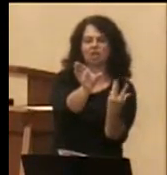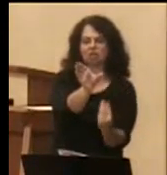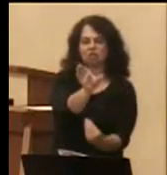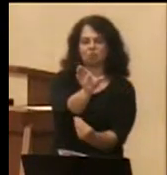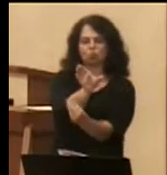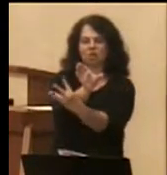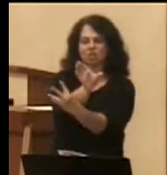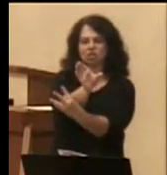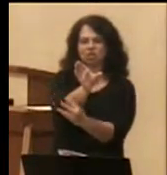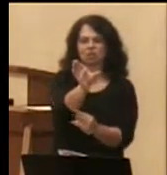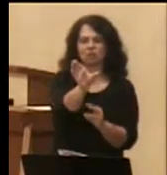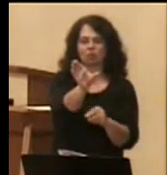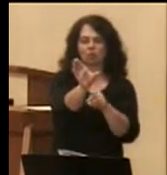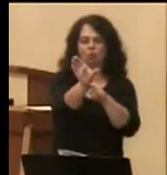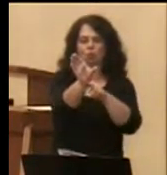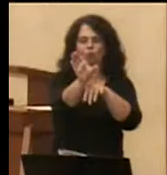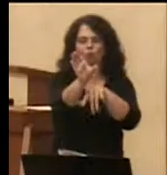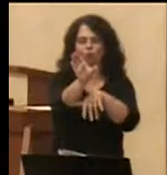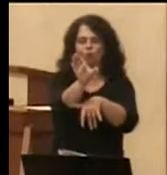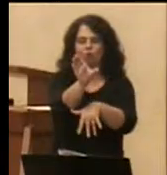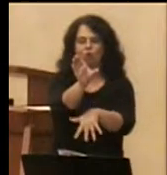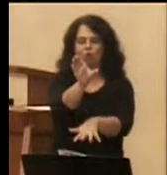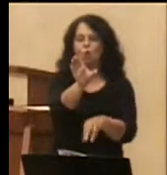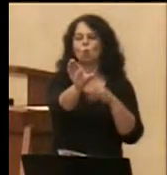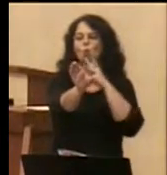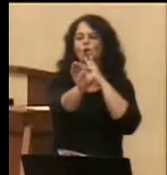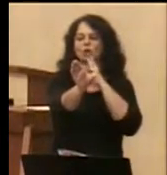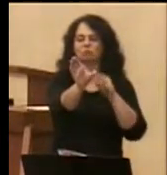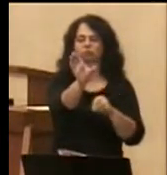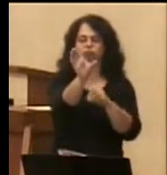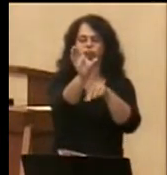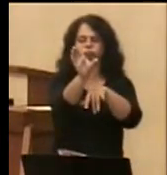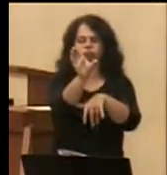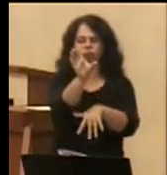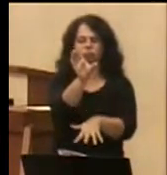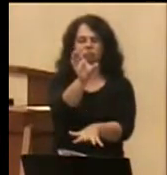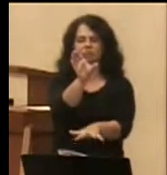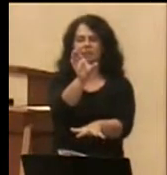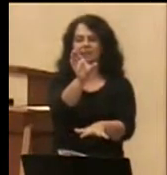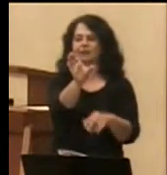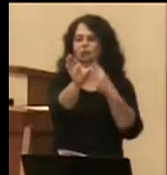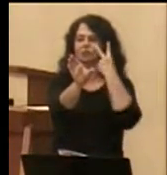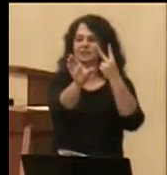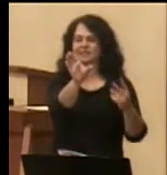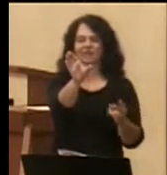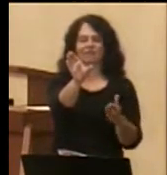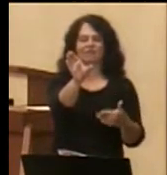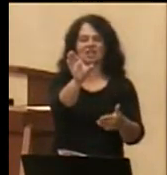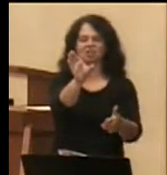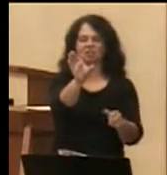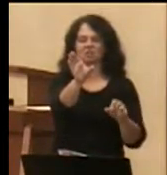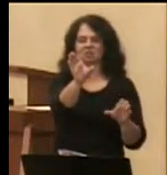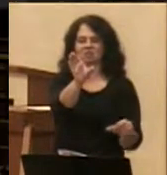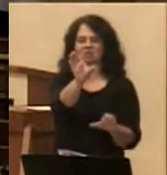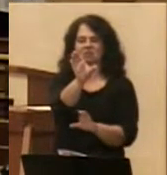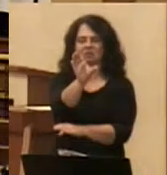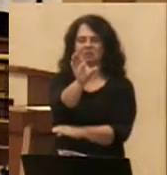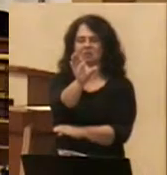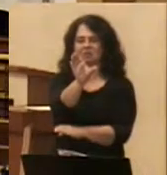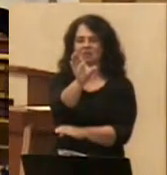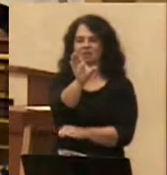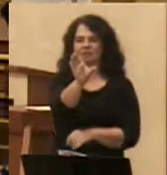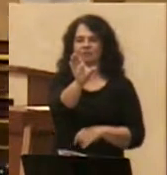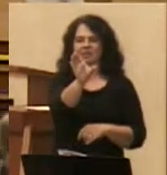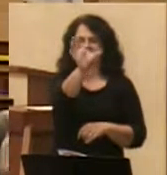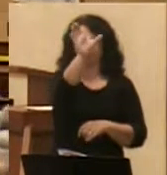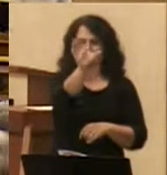from water down into a greater pool of water in which we can see fish. Now it is called the cross